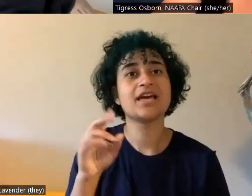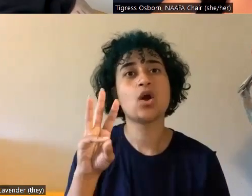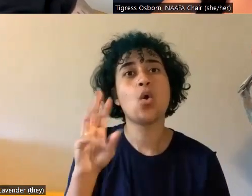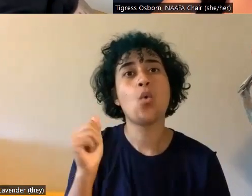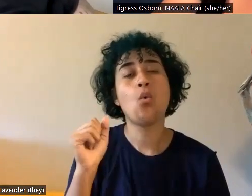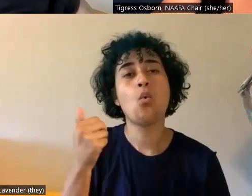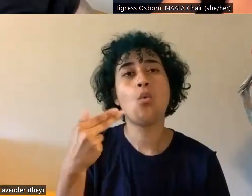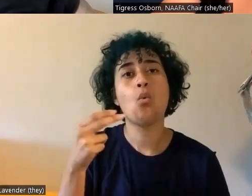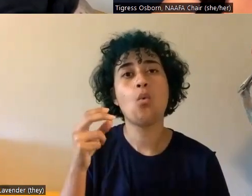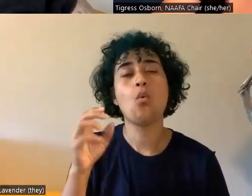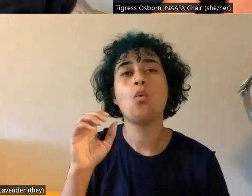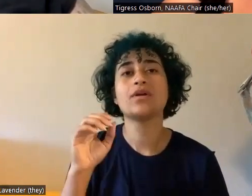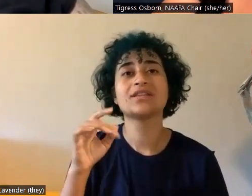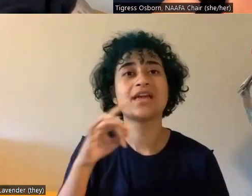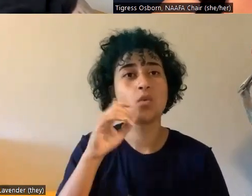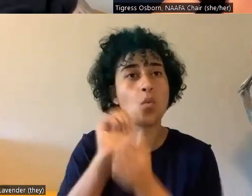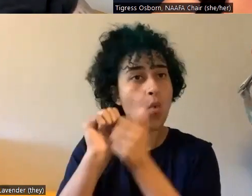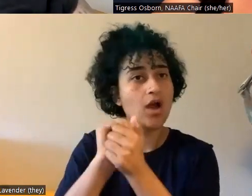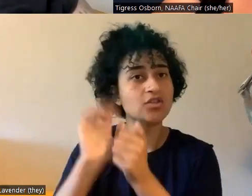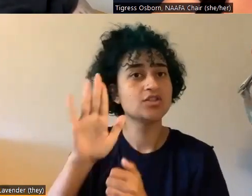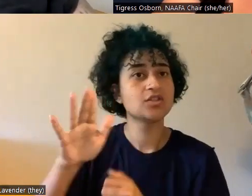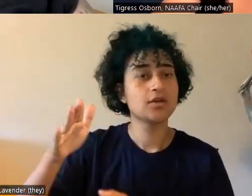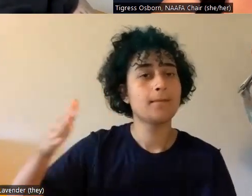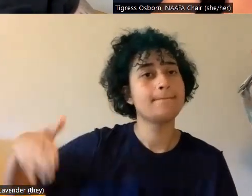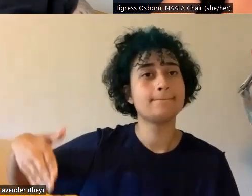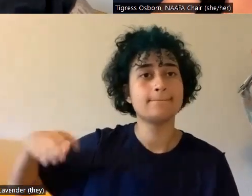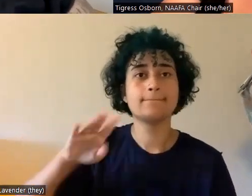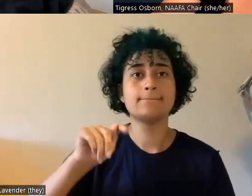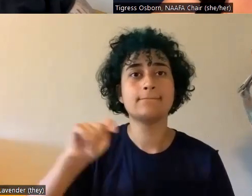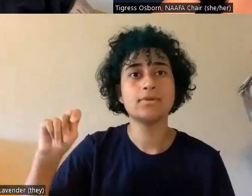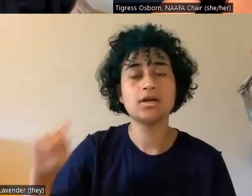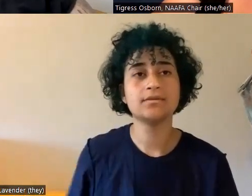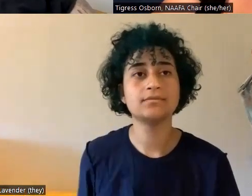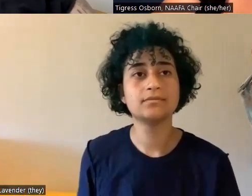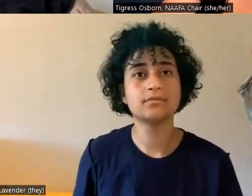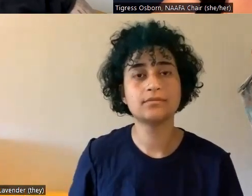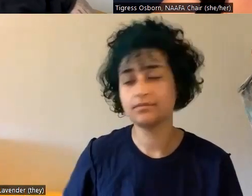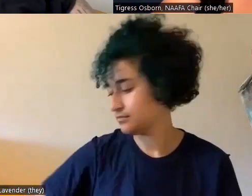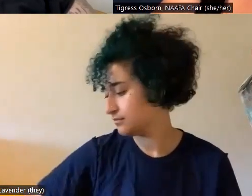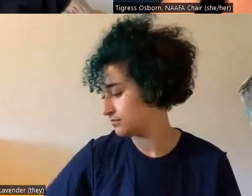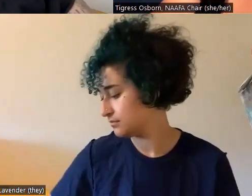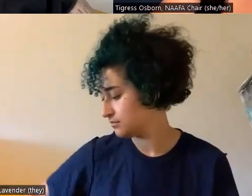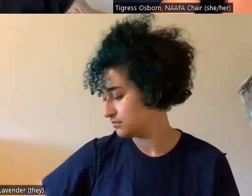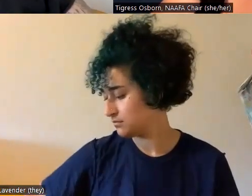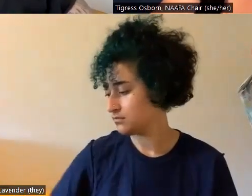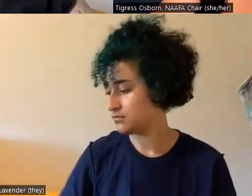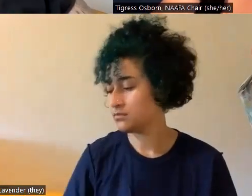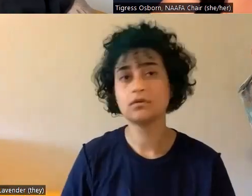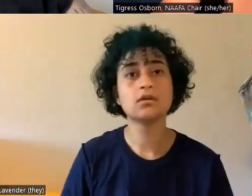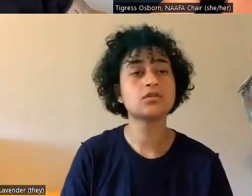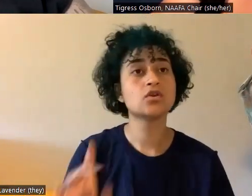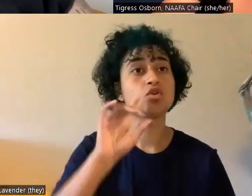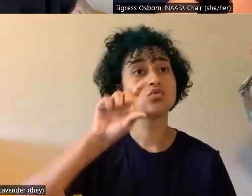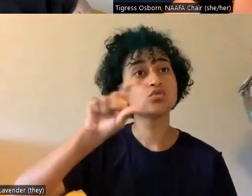basin for your, your booty. So you turn a knob and it has like a little hose that